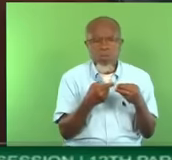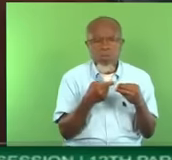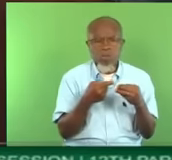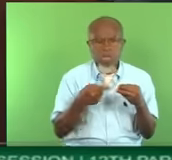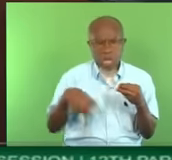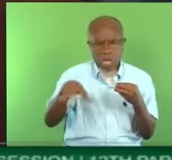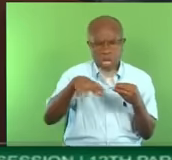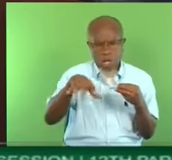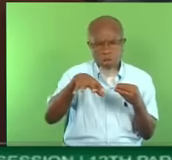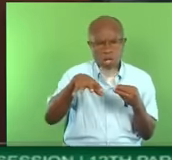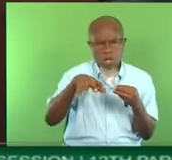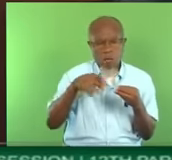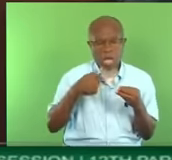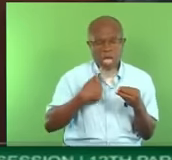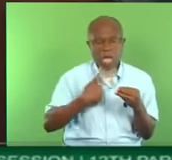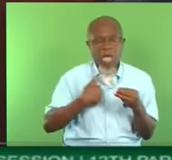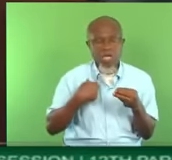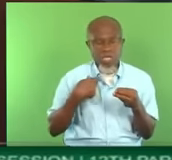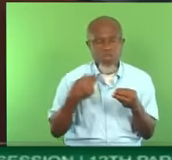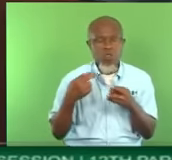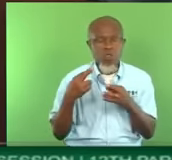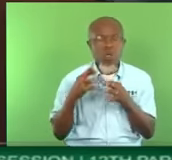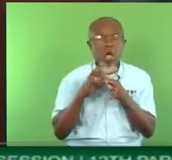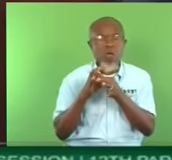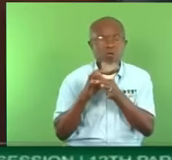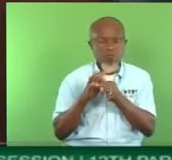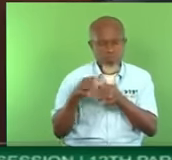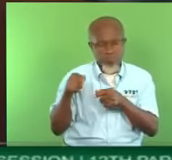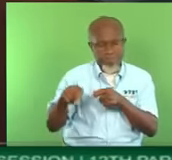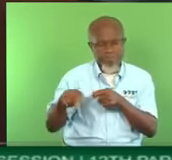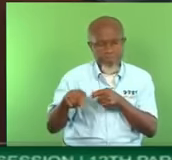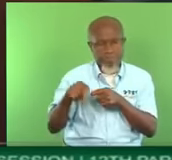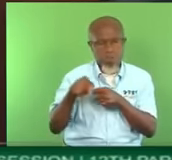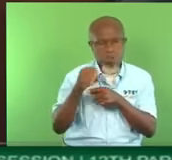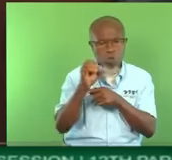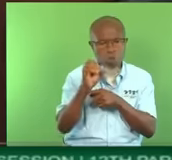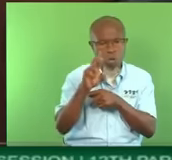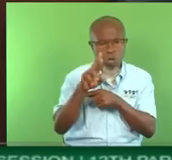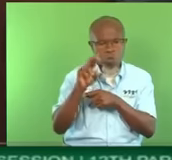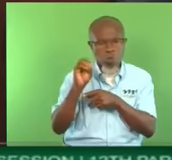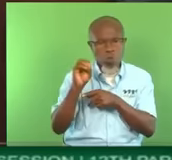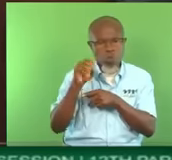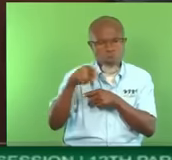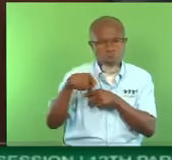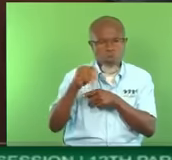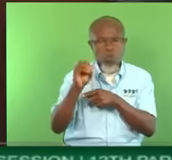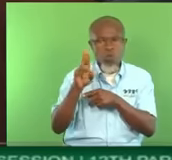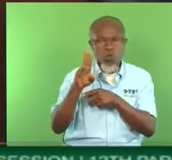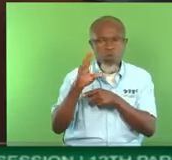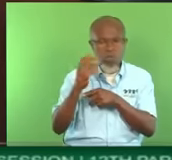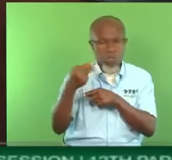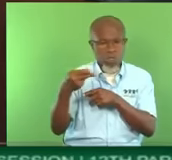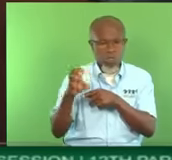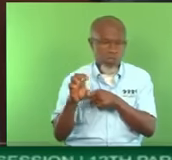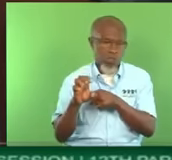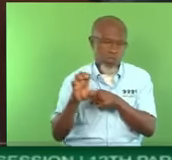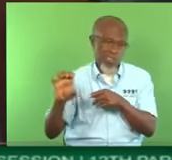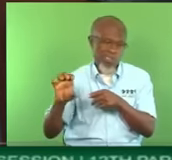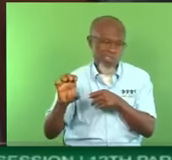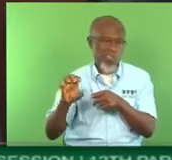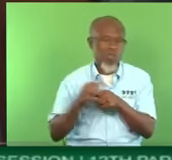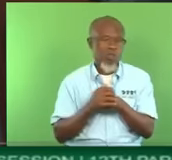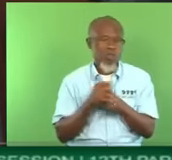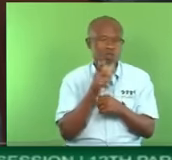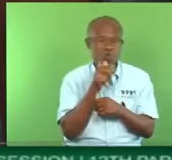of Oropuch East. And I wanted to say again my gratitude to the people of Oropuch East who have